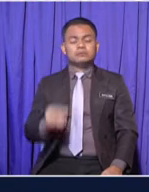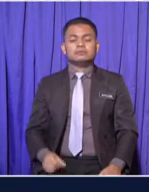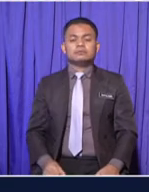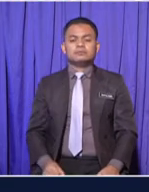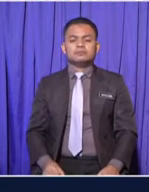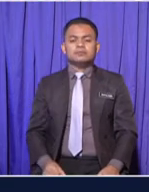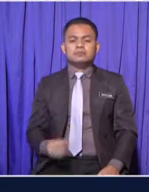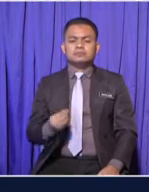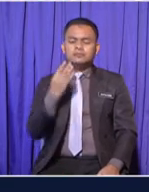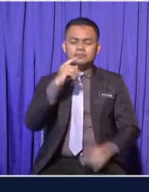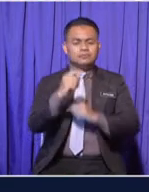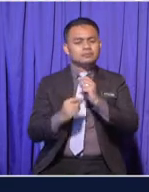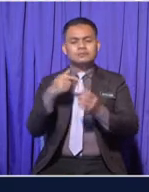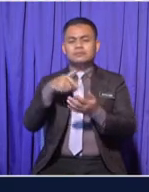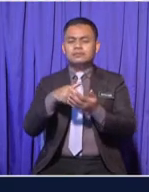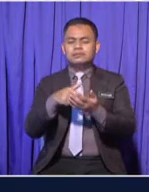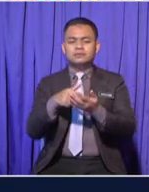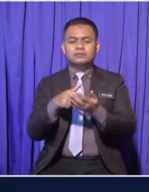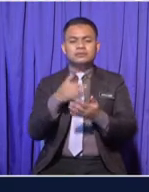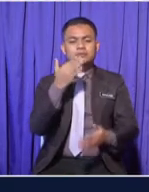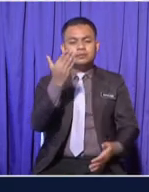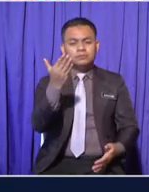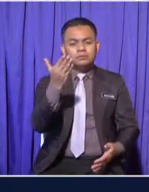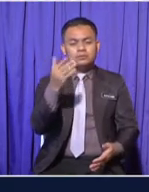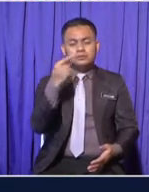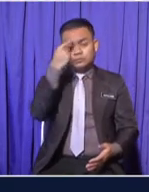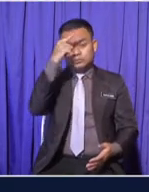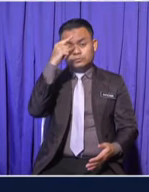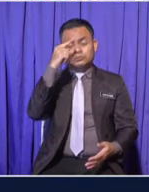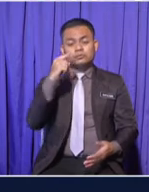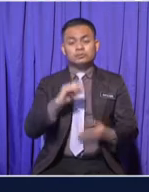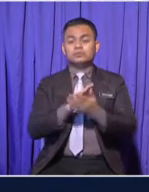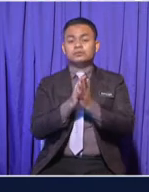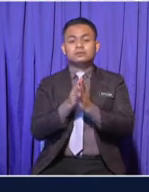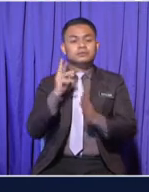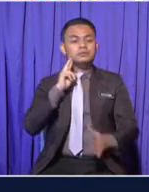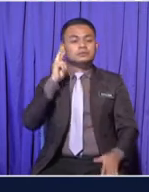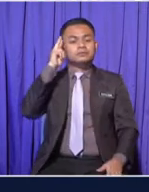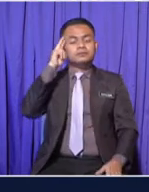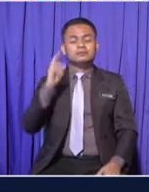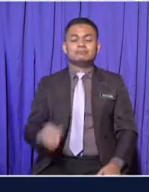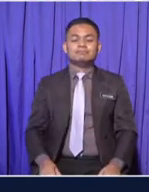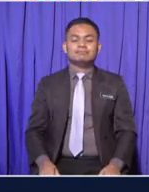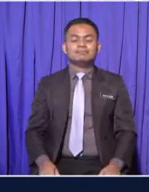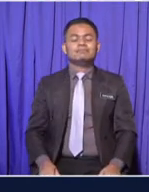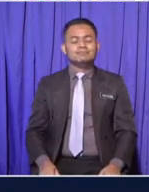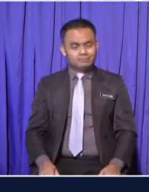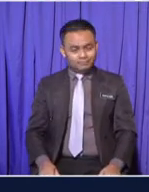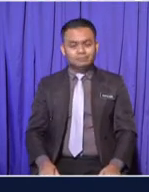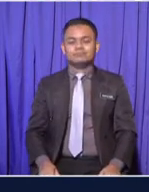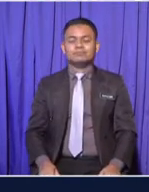more years will it take for you to be a teenager? Well,